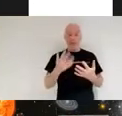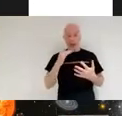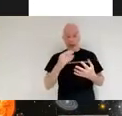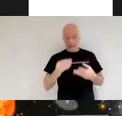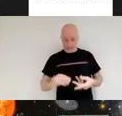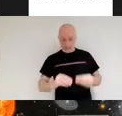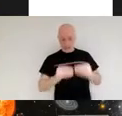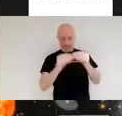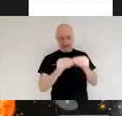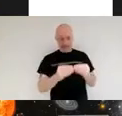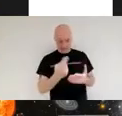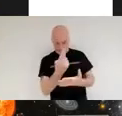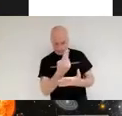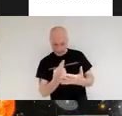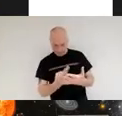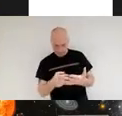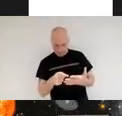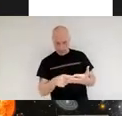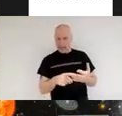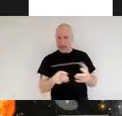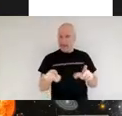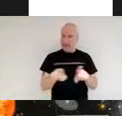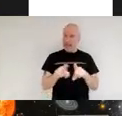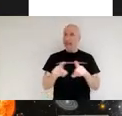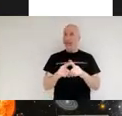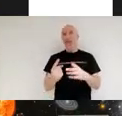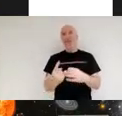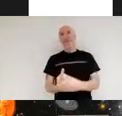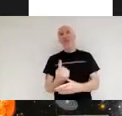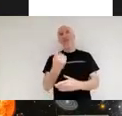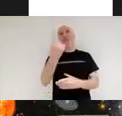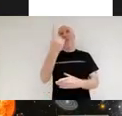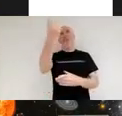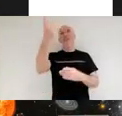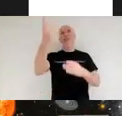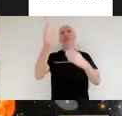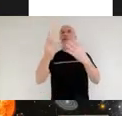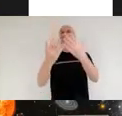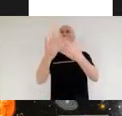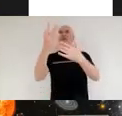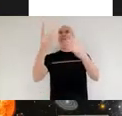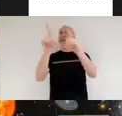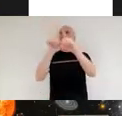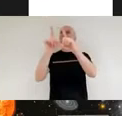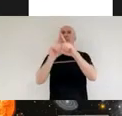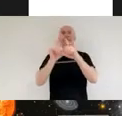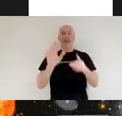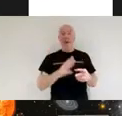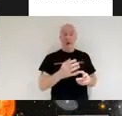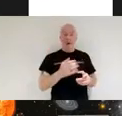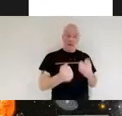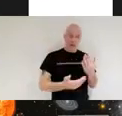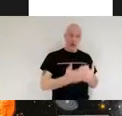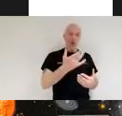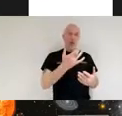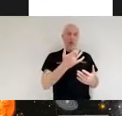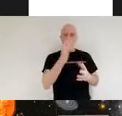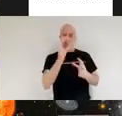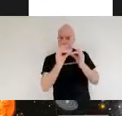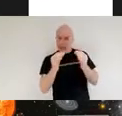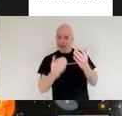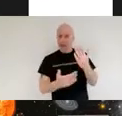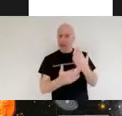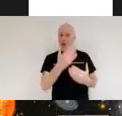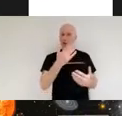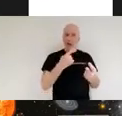in just putting the same thing up again and again we've got new questions we've got more information and so we've got a